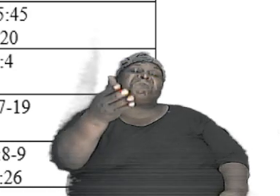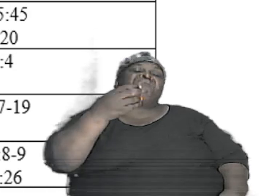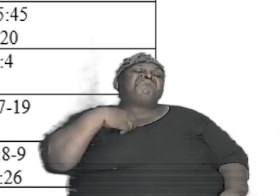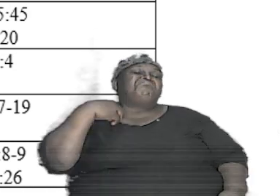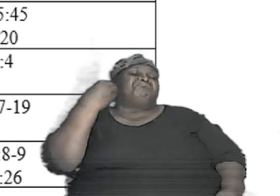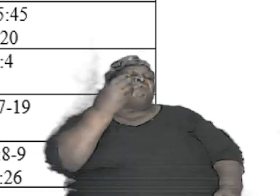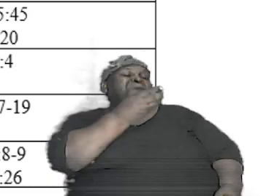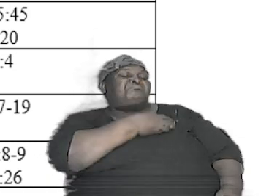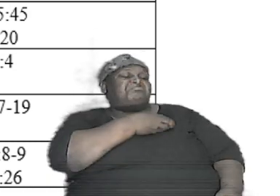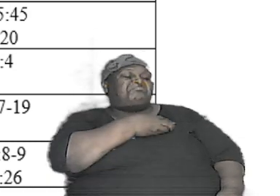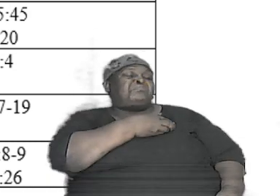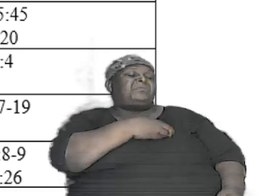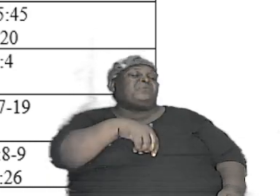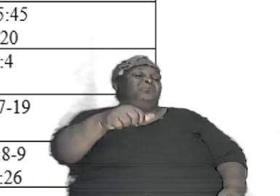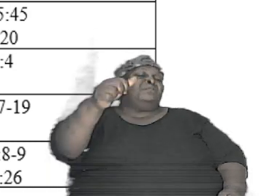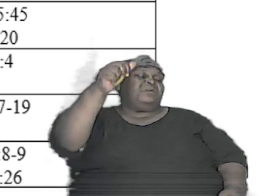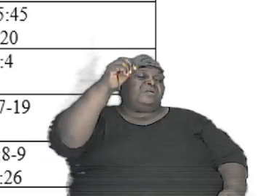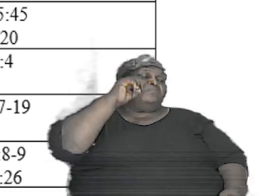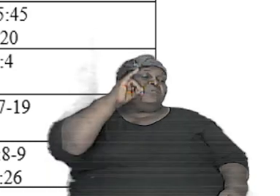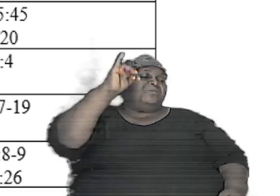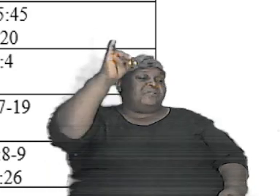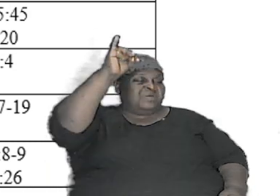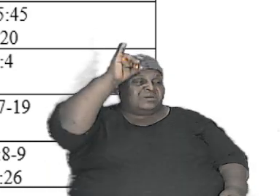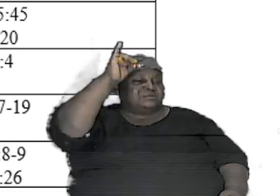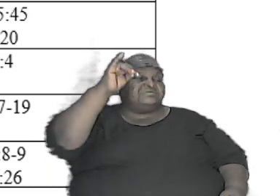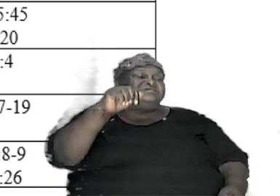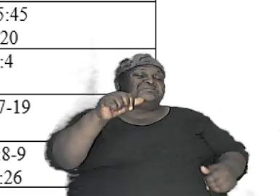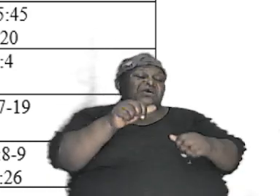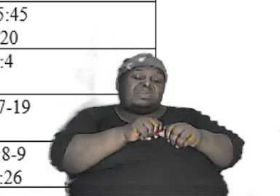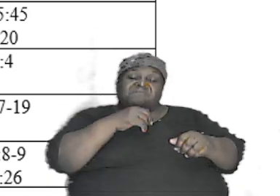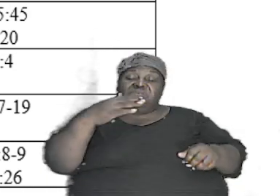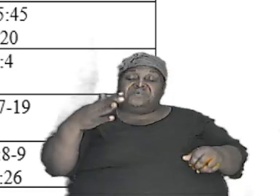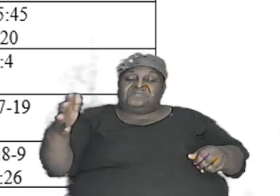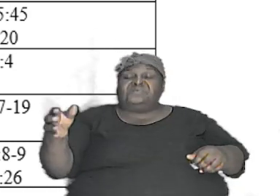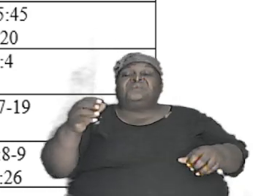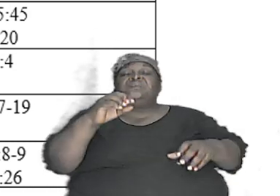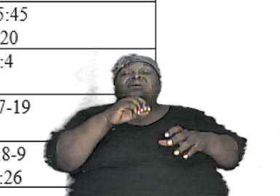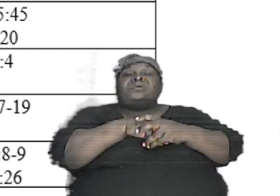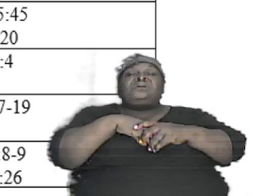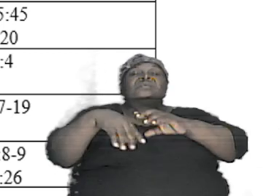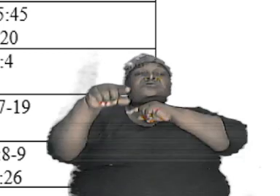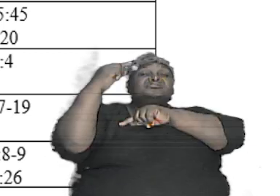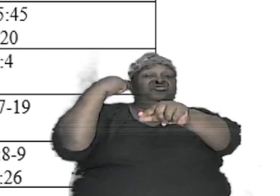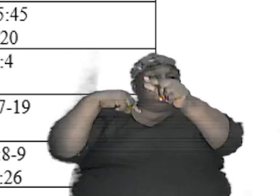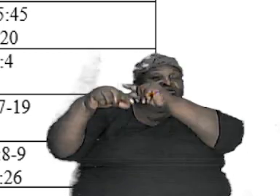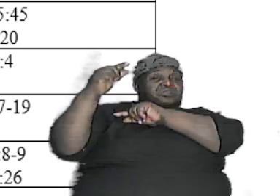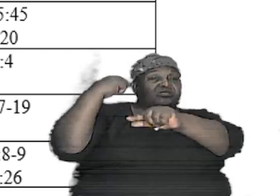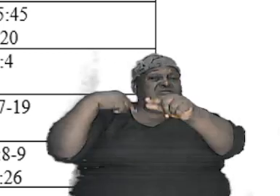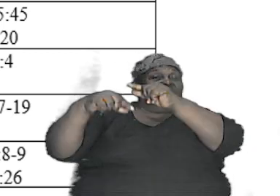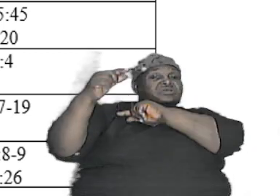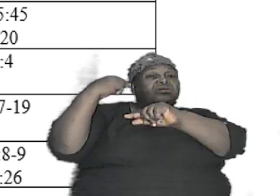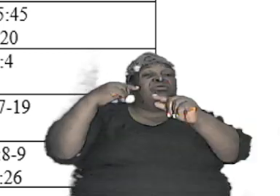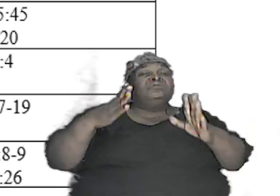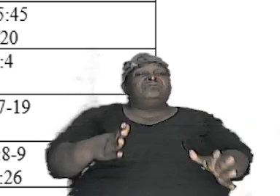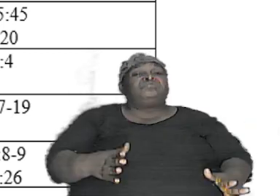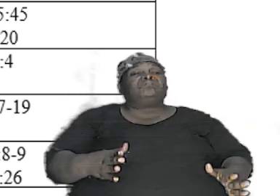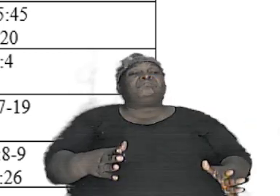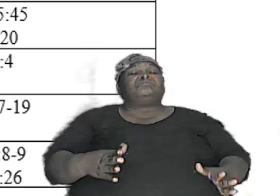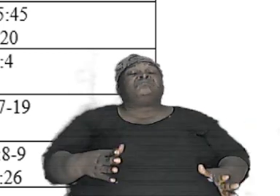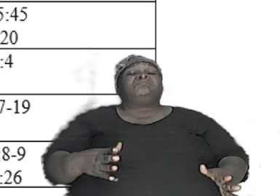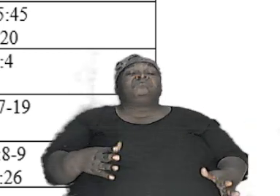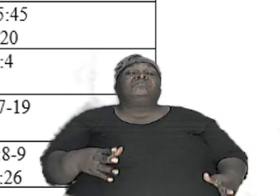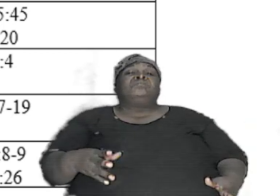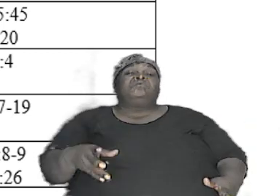ancestors everything in terms of genealogy brothers and sisters point back